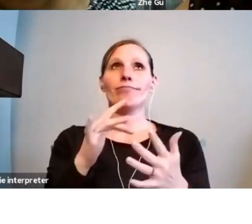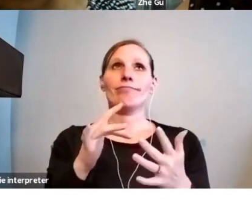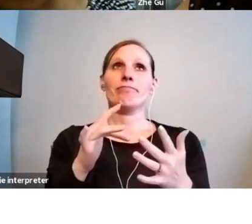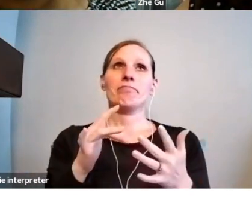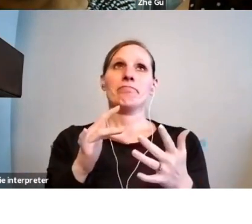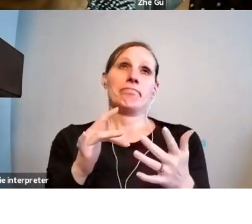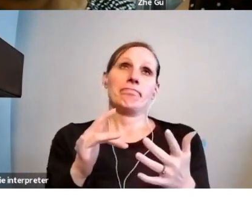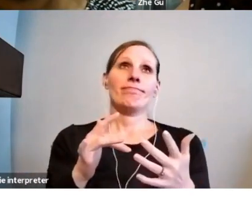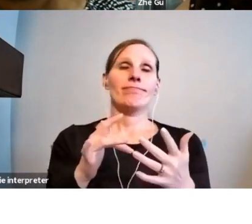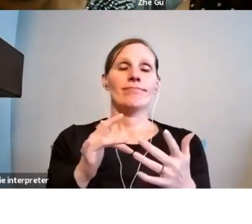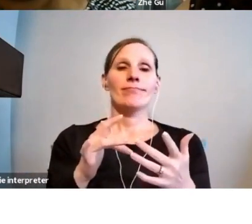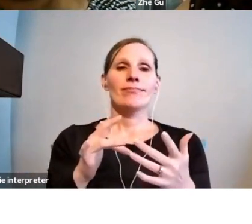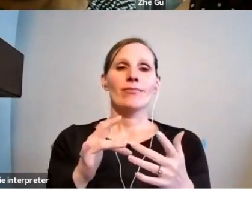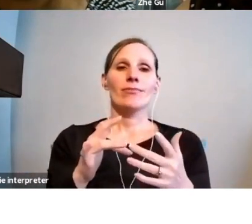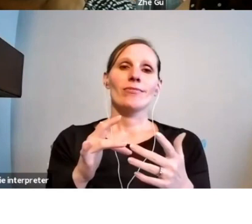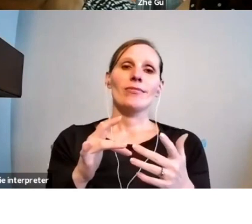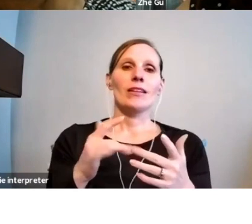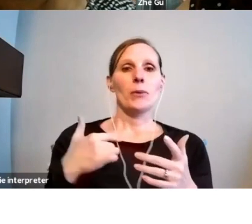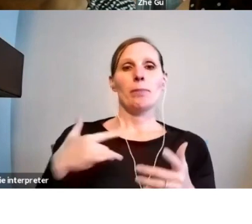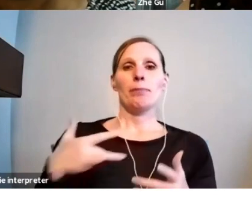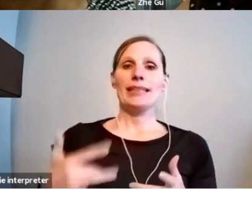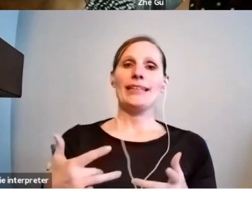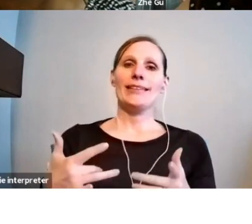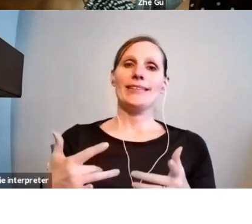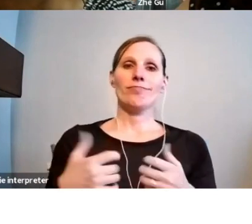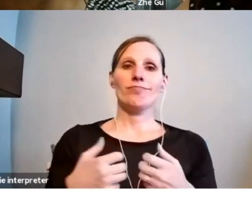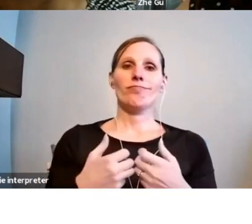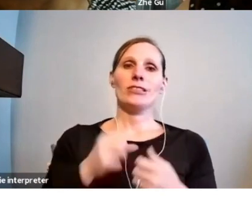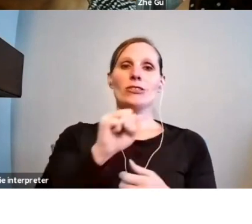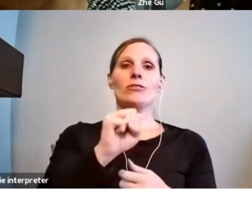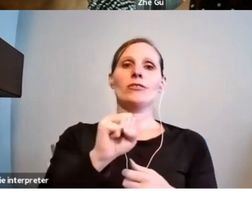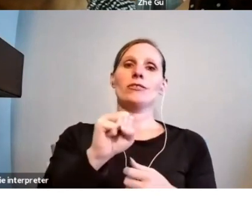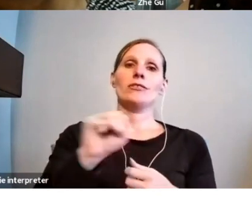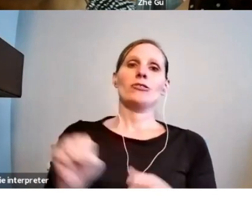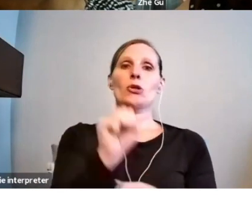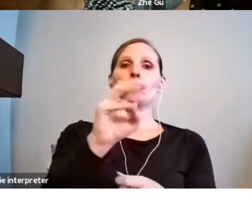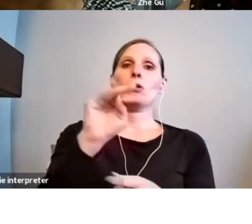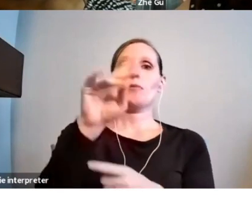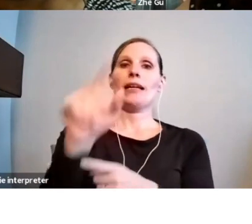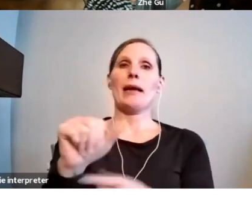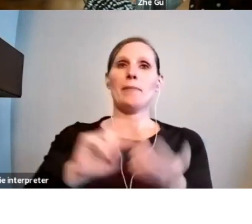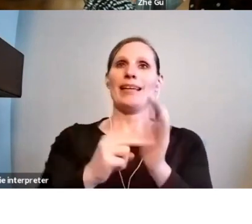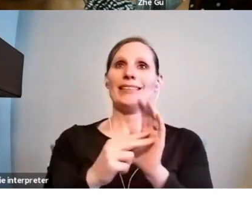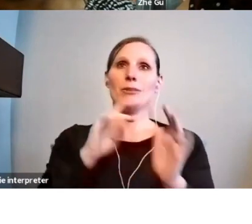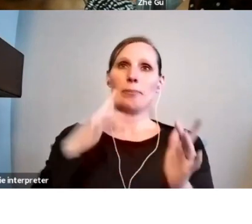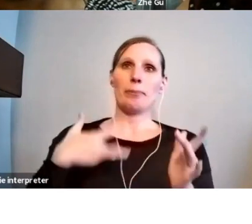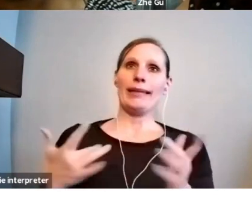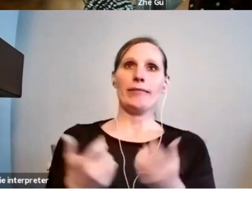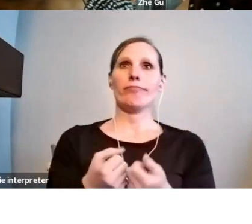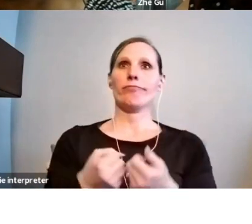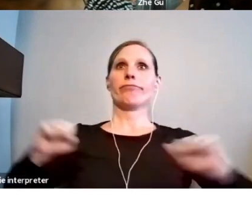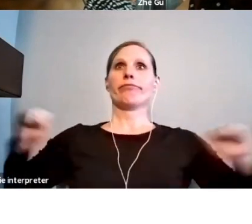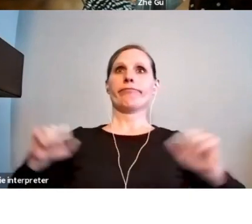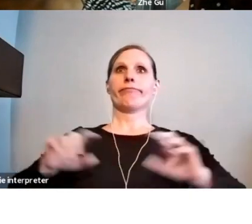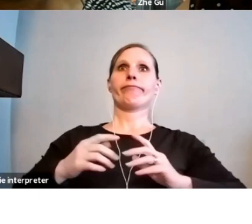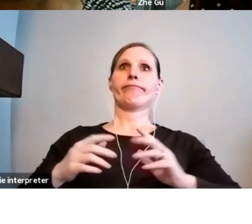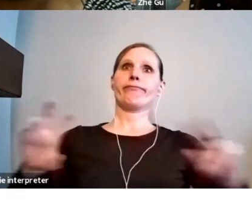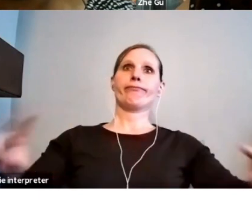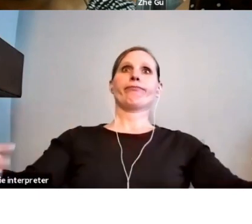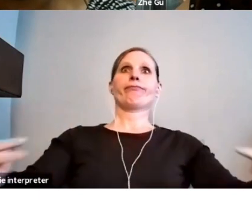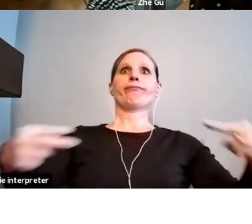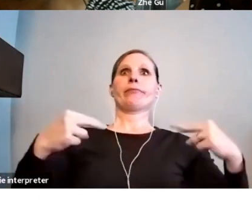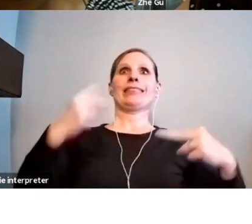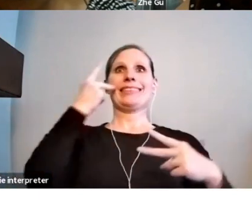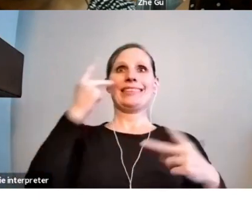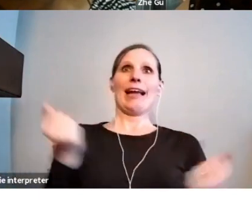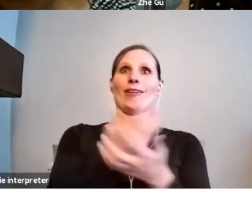sharing everything, so sometimes people feel that there's, that's an, there's an expectation for you to kind of bear your soul. It's possible to speak